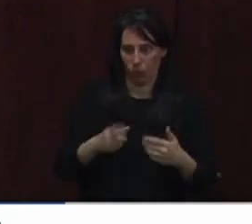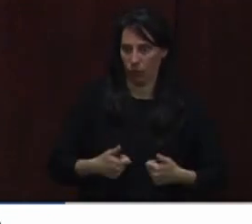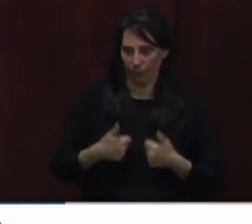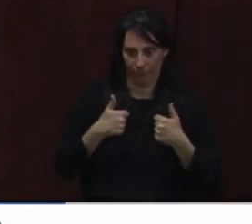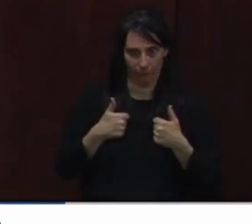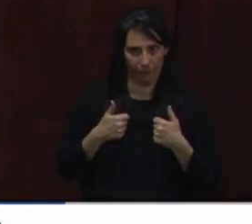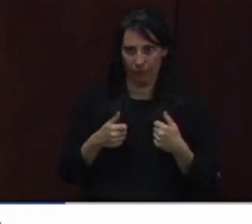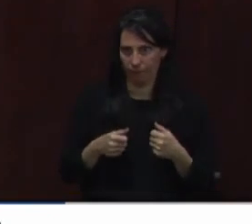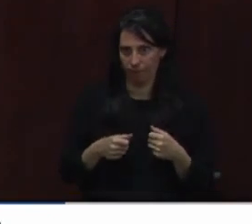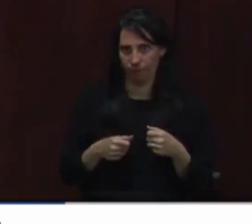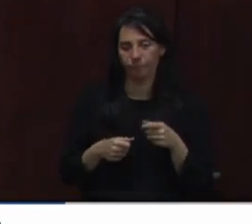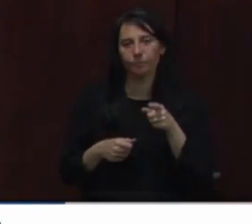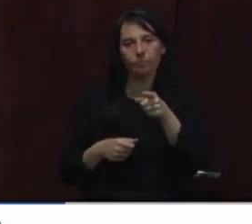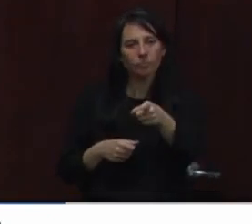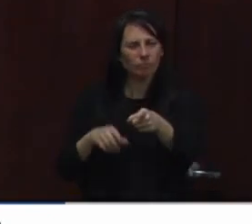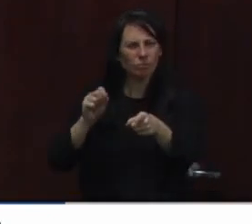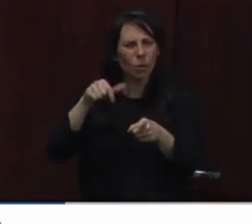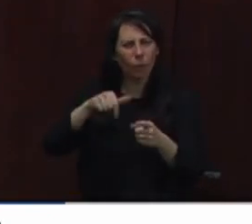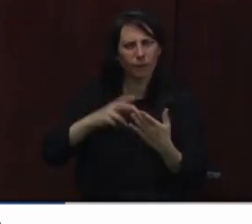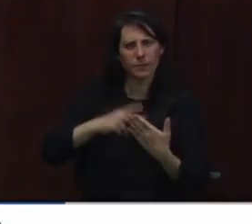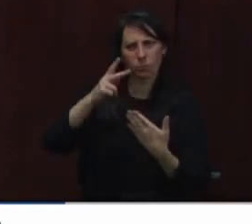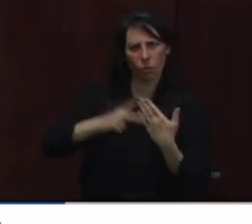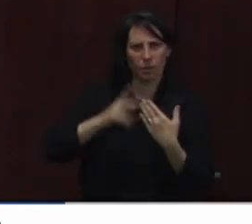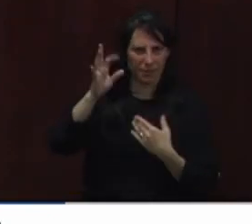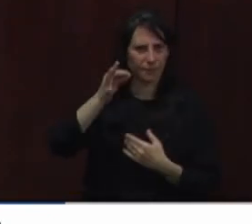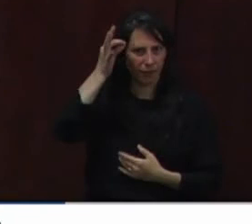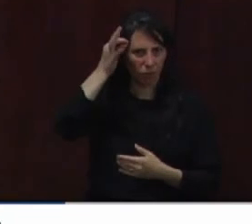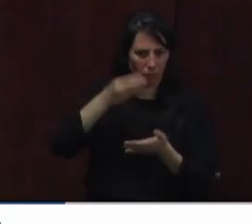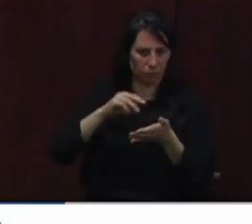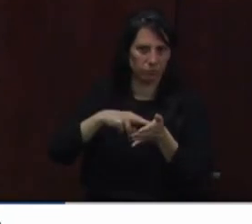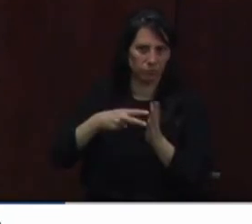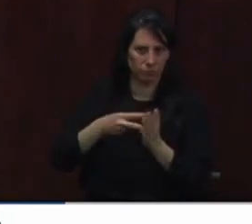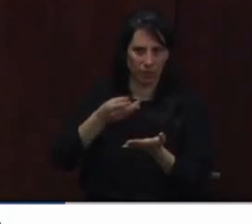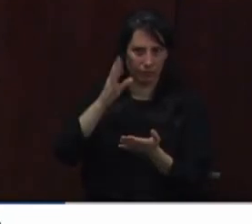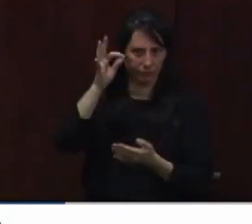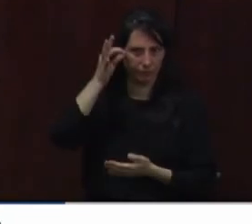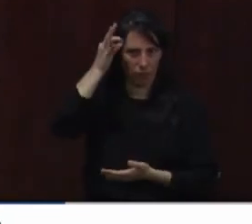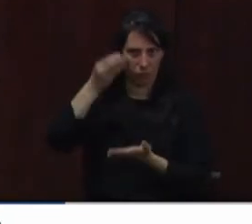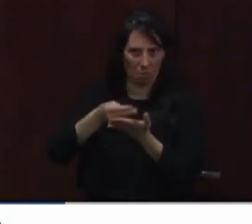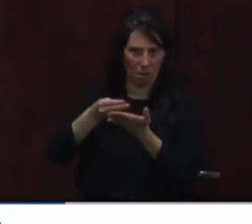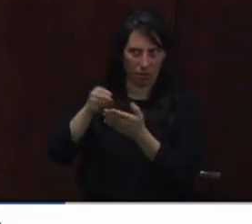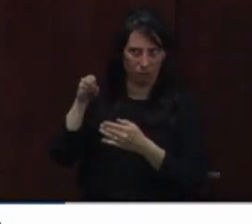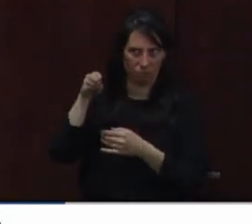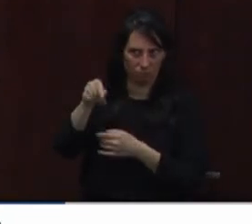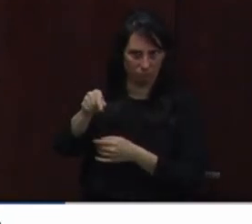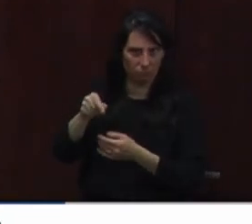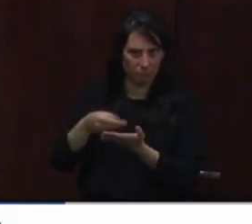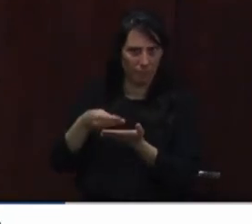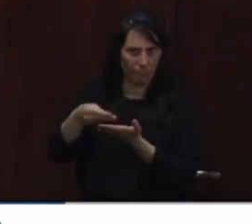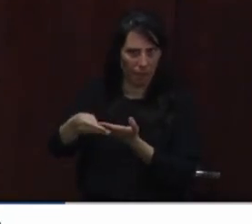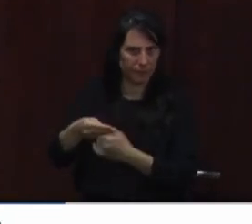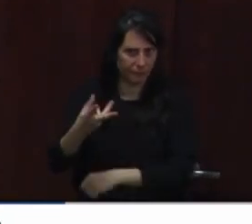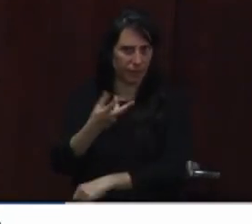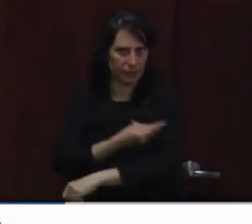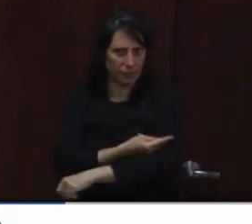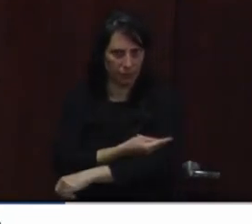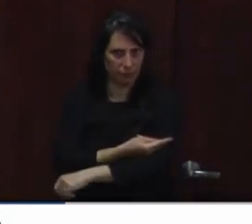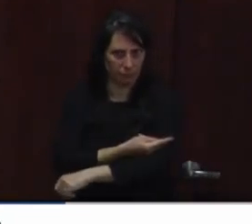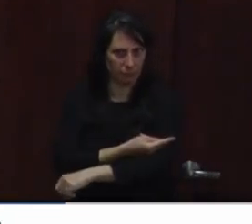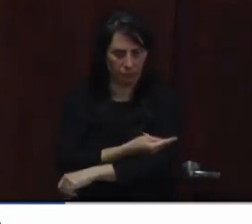administered program meaning federal dollars went into the purchase of the vaccine there, we do not,